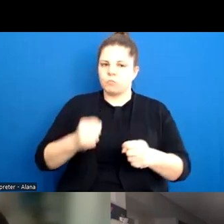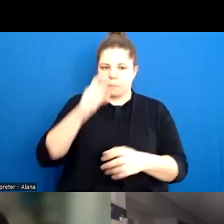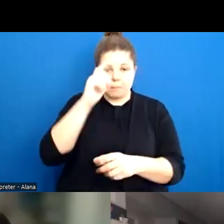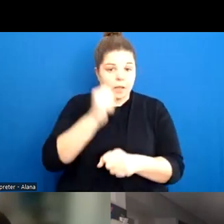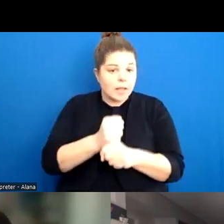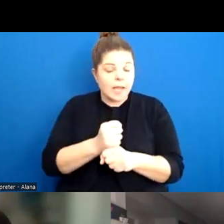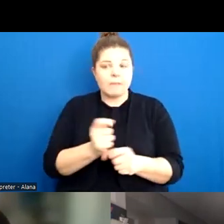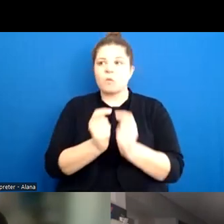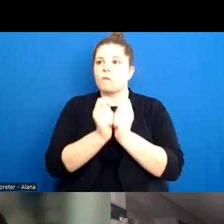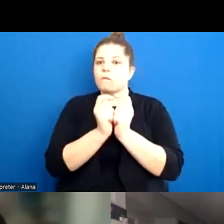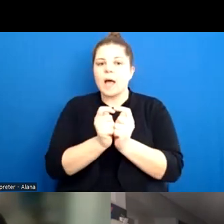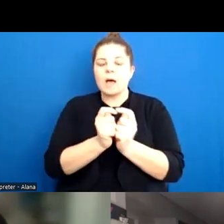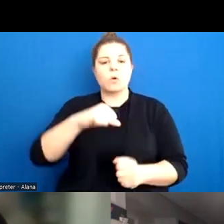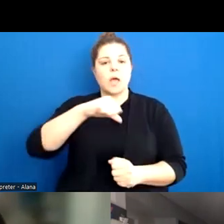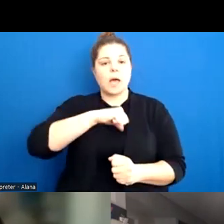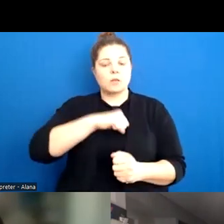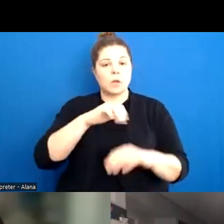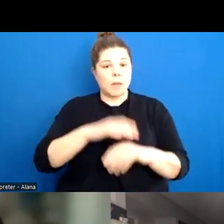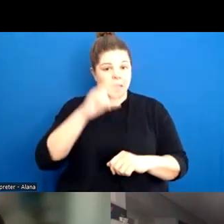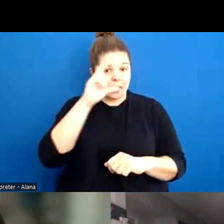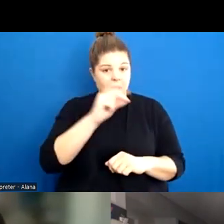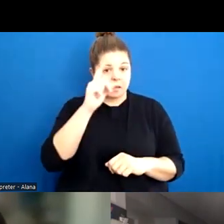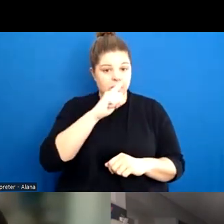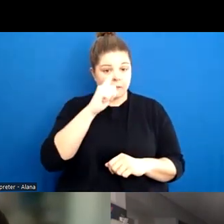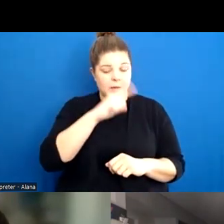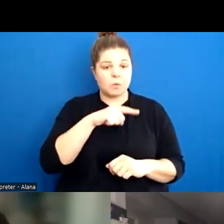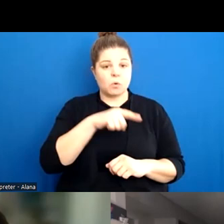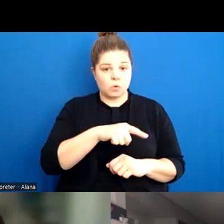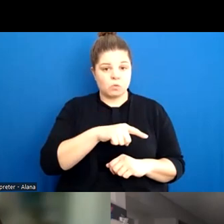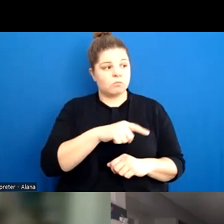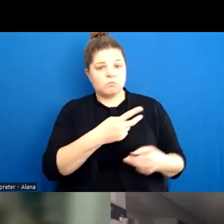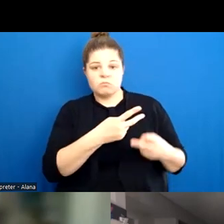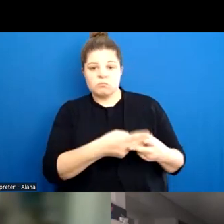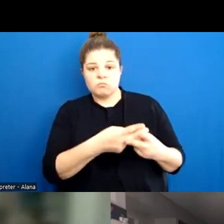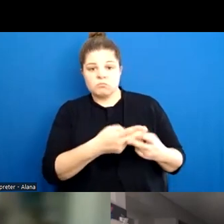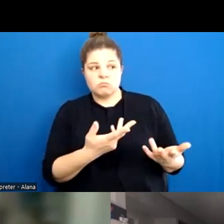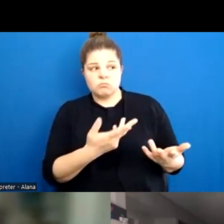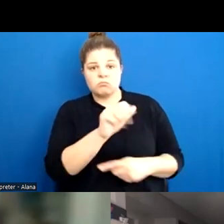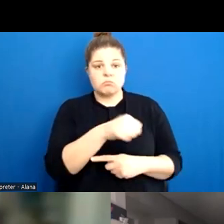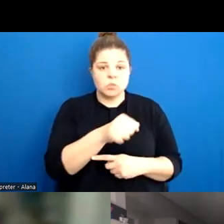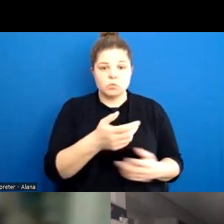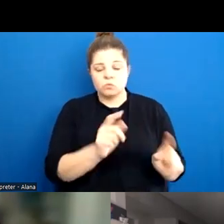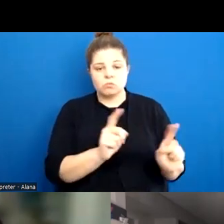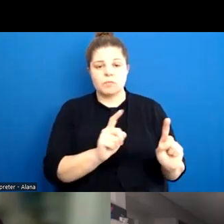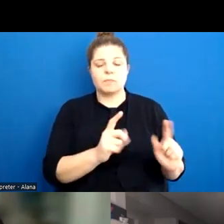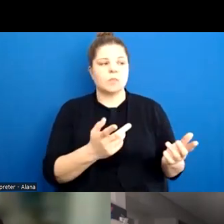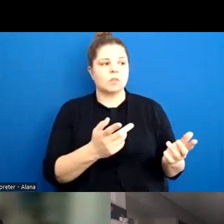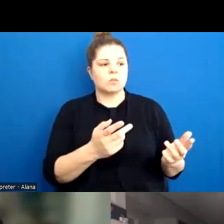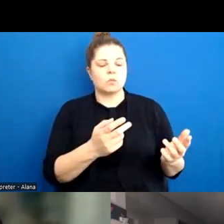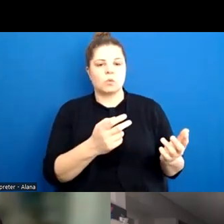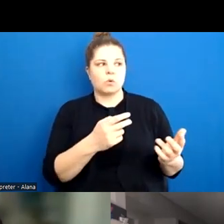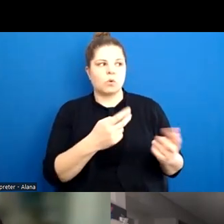values and attitudes about young people and their sexual activity, um, and their sexual attractions,